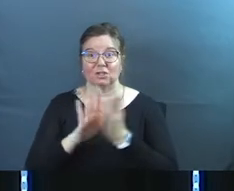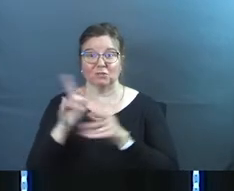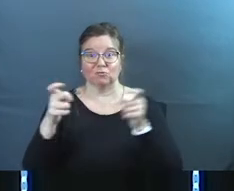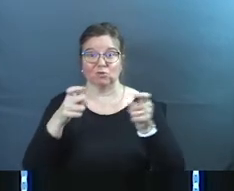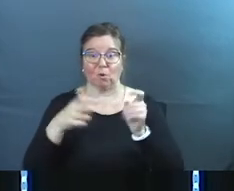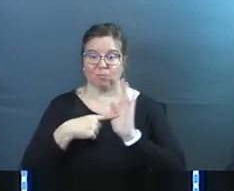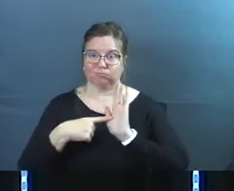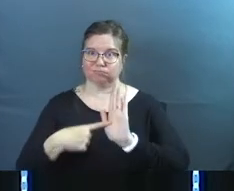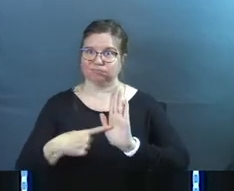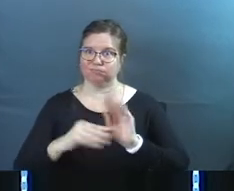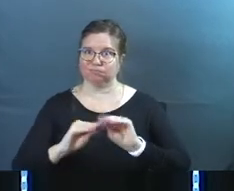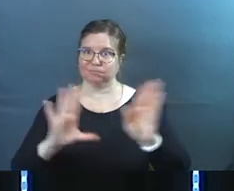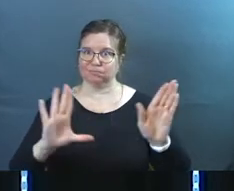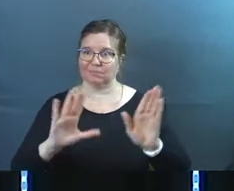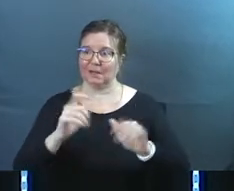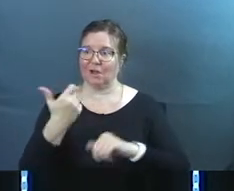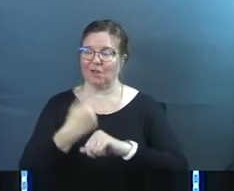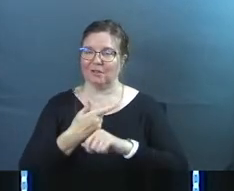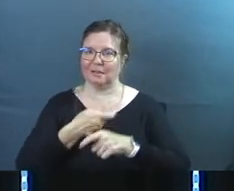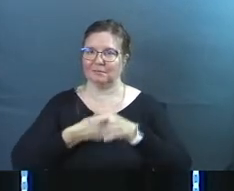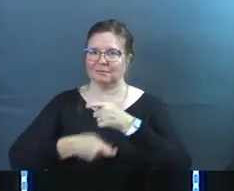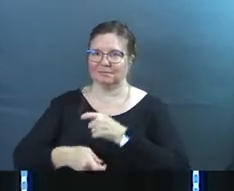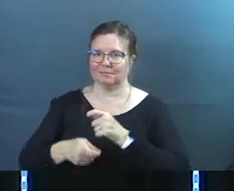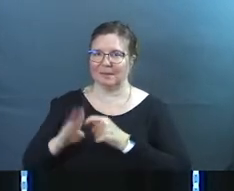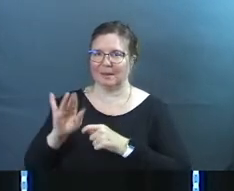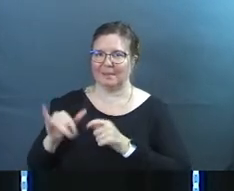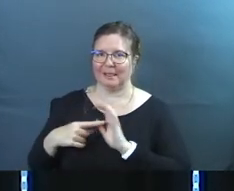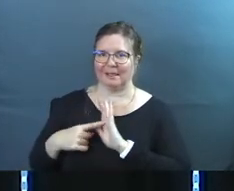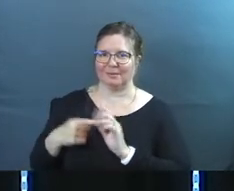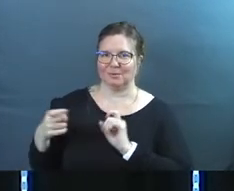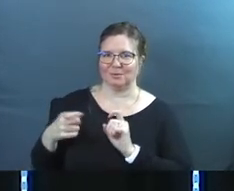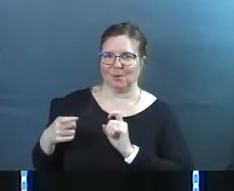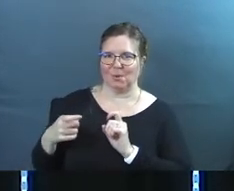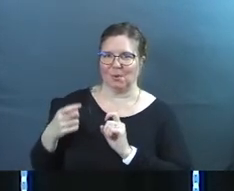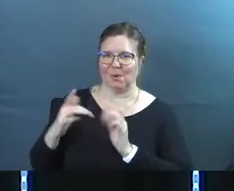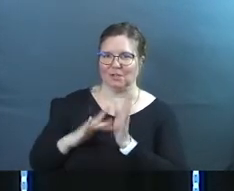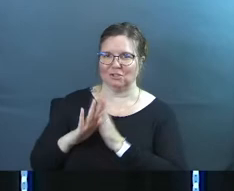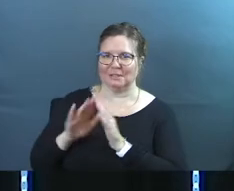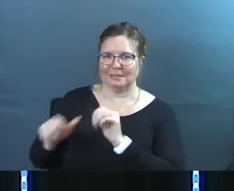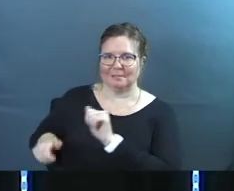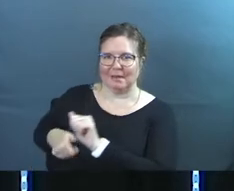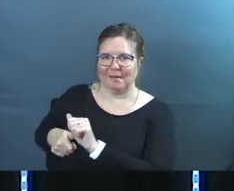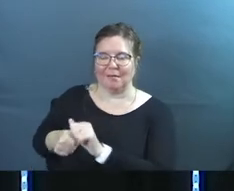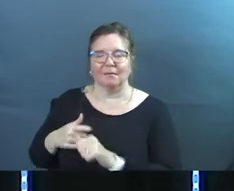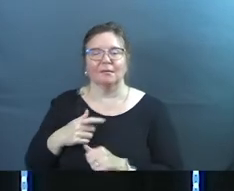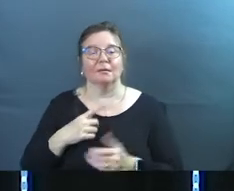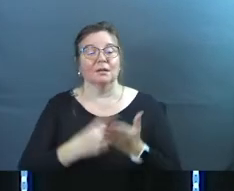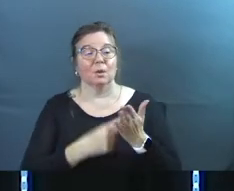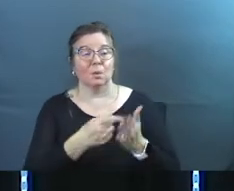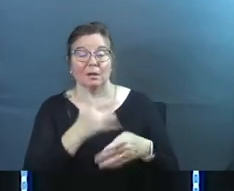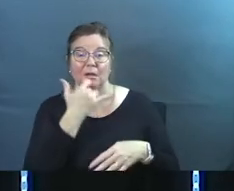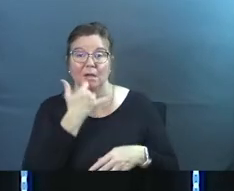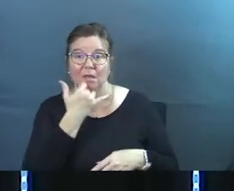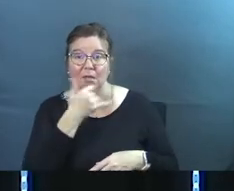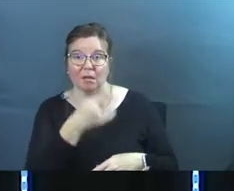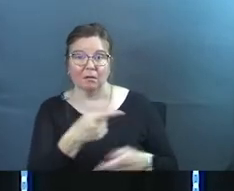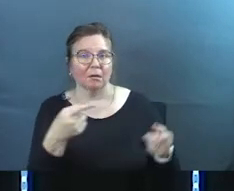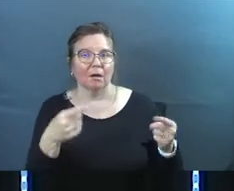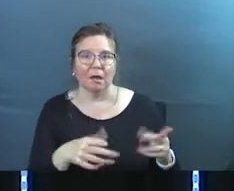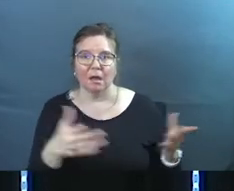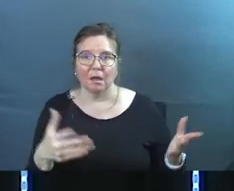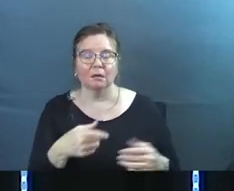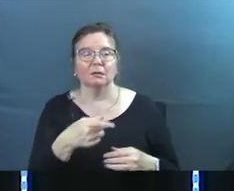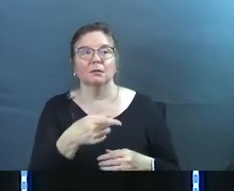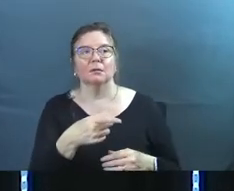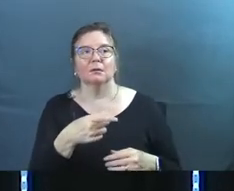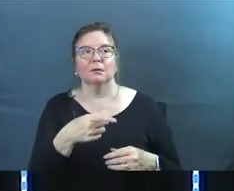But he has good days and bad days and what I start to realize is that sometimes when he makes mistakes what happens